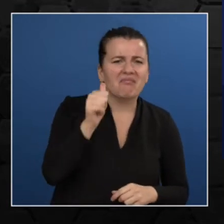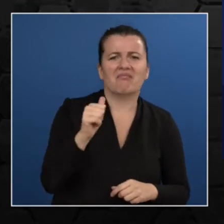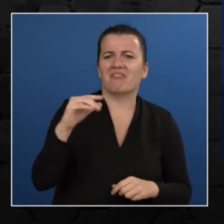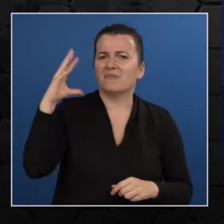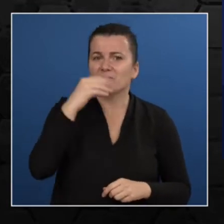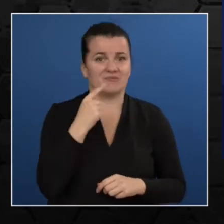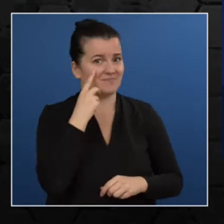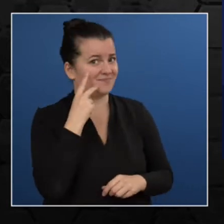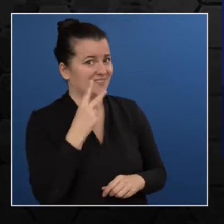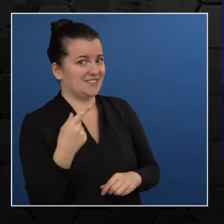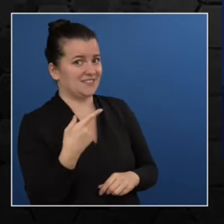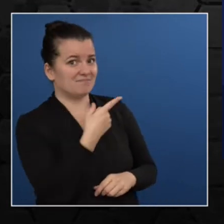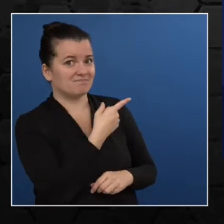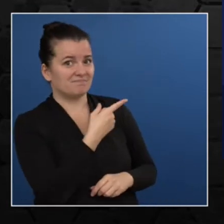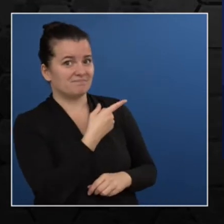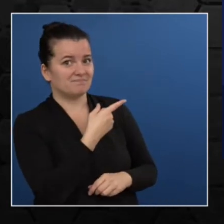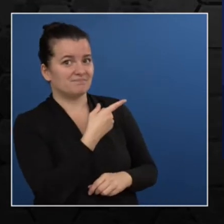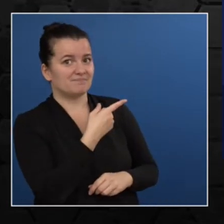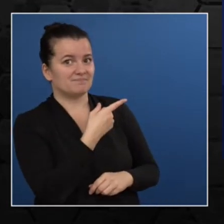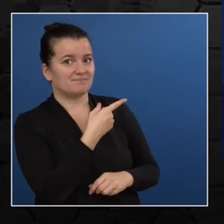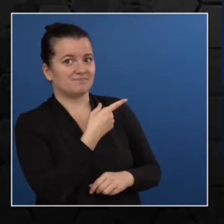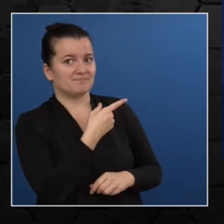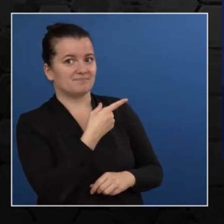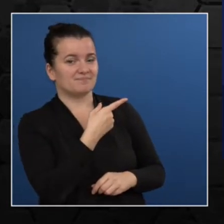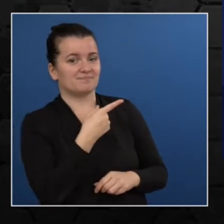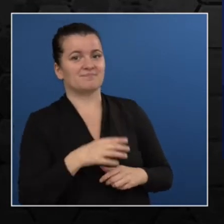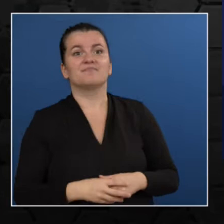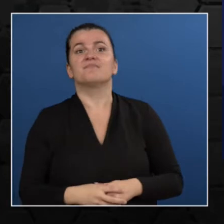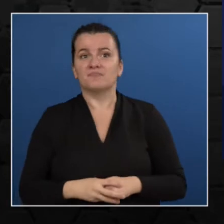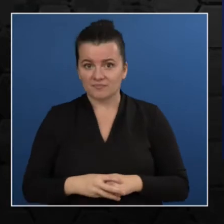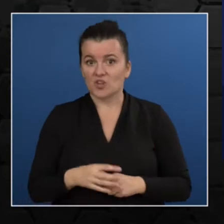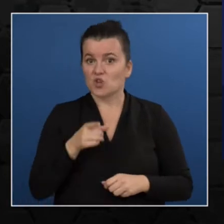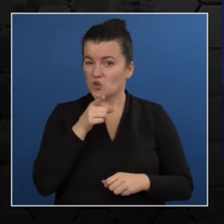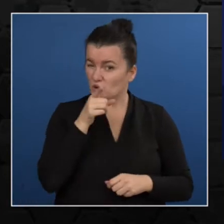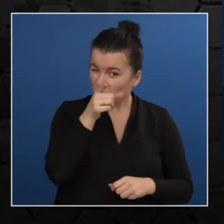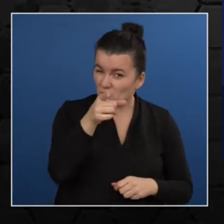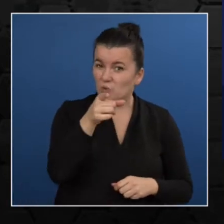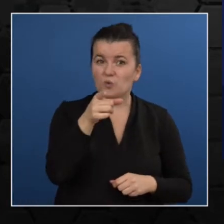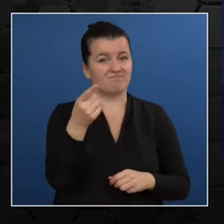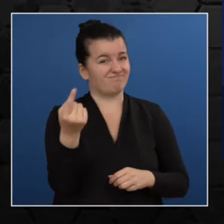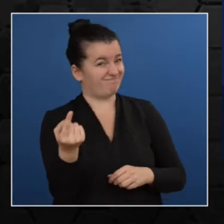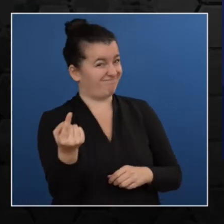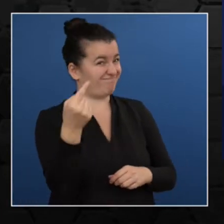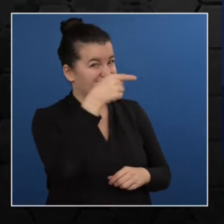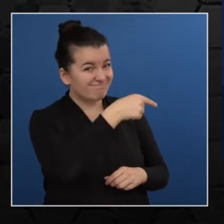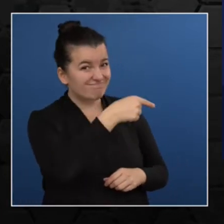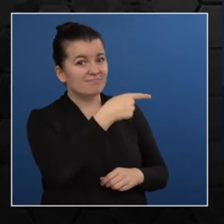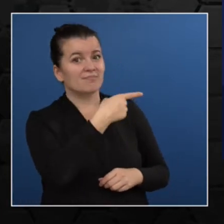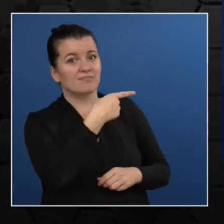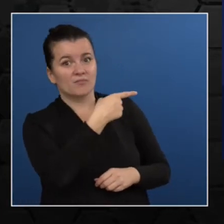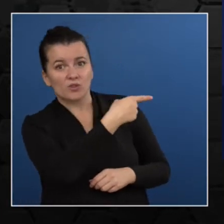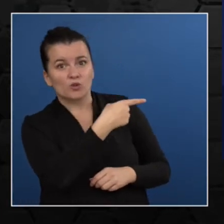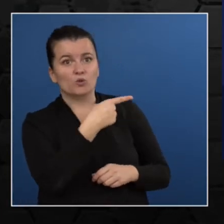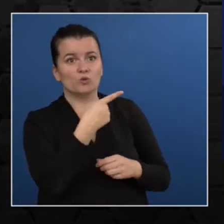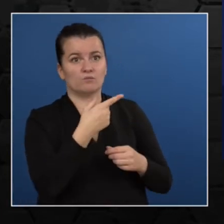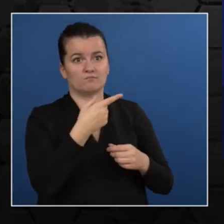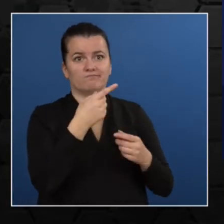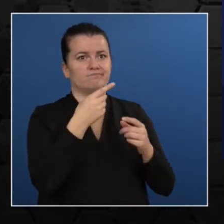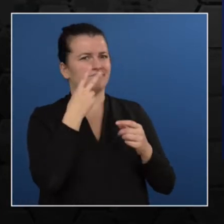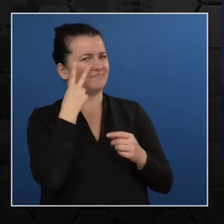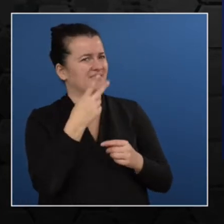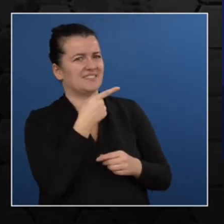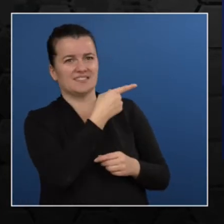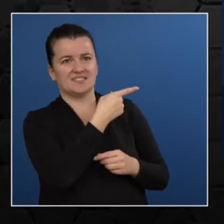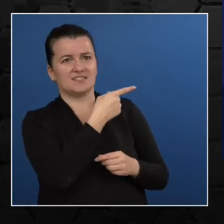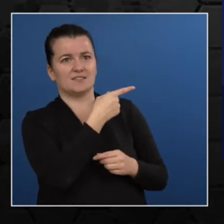great. So this time I highly encourage you all that if you go ahead and complete the challenge and all the details you can find on the